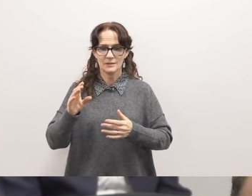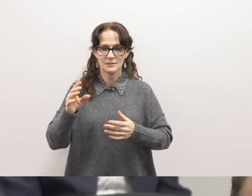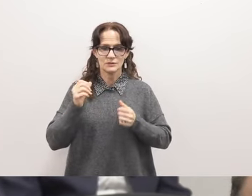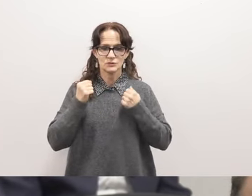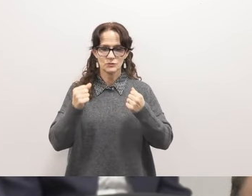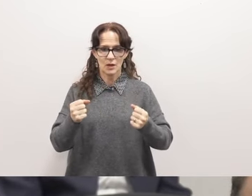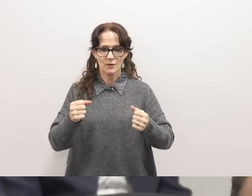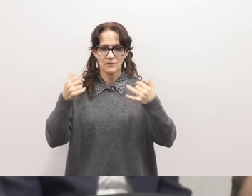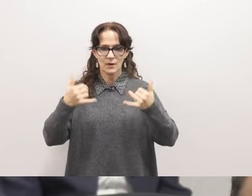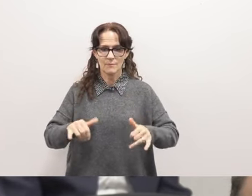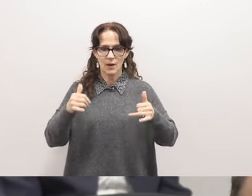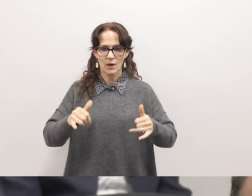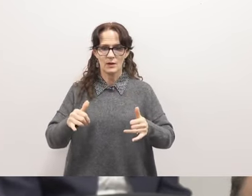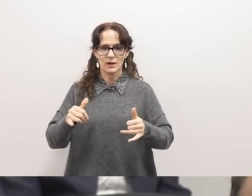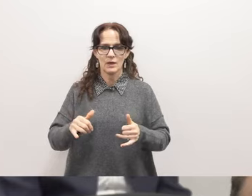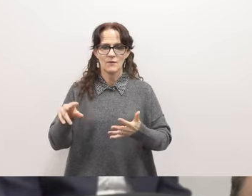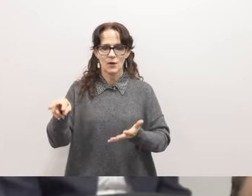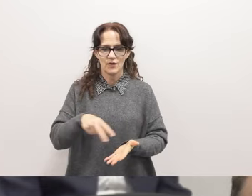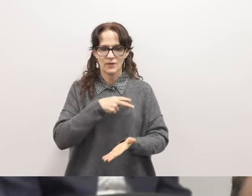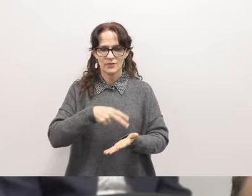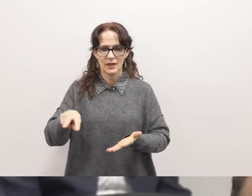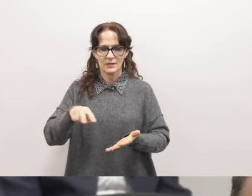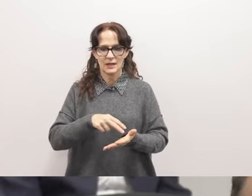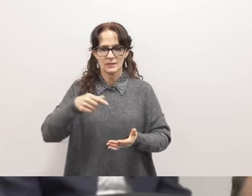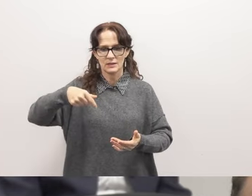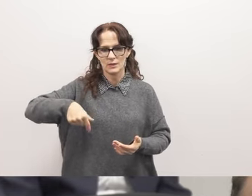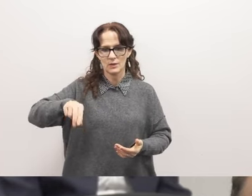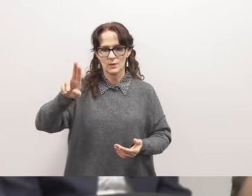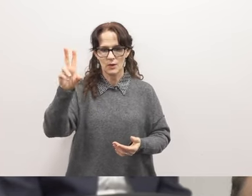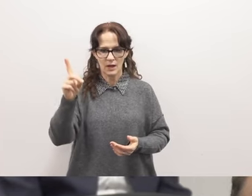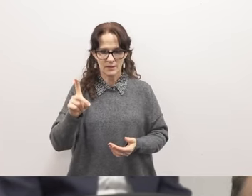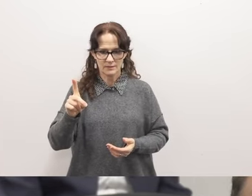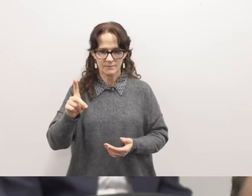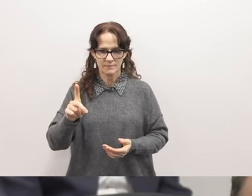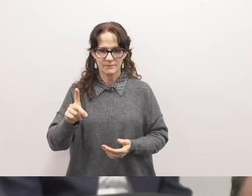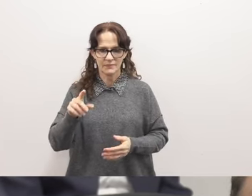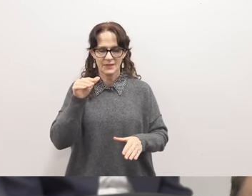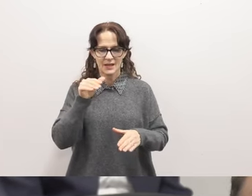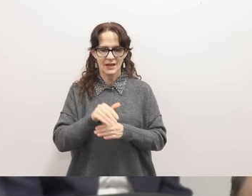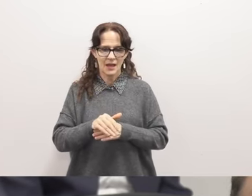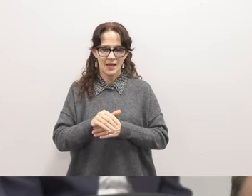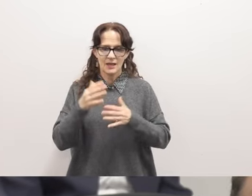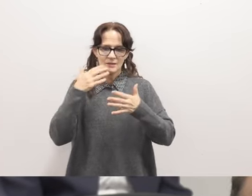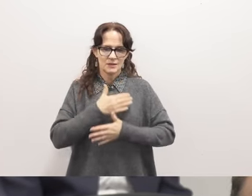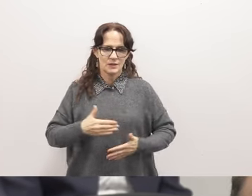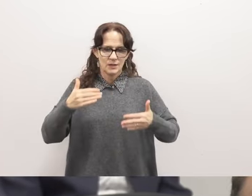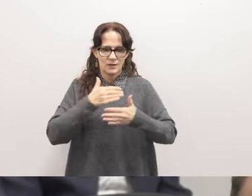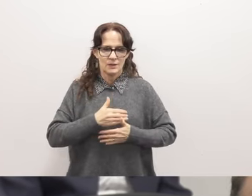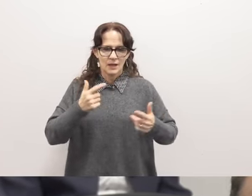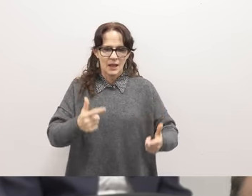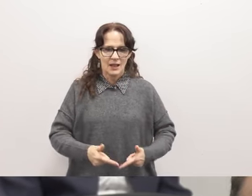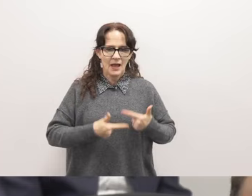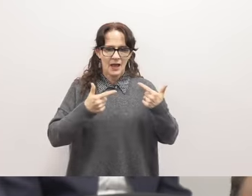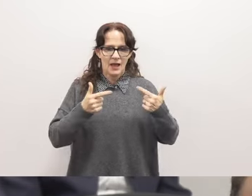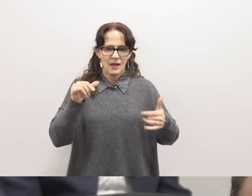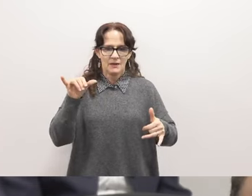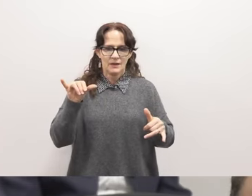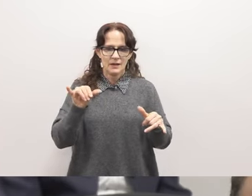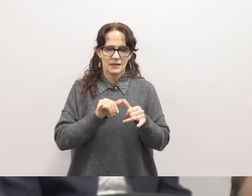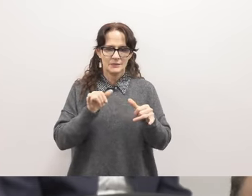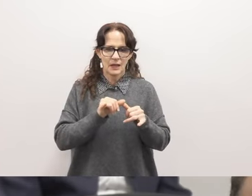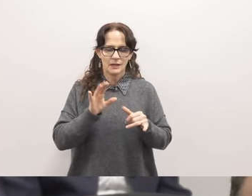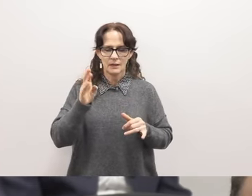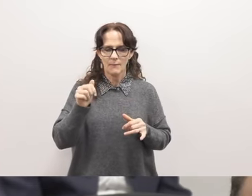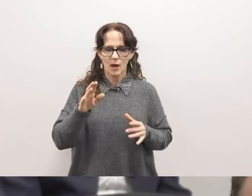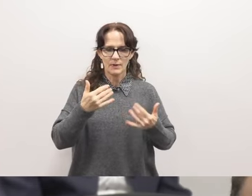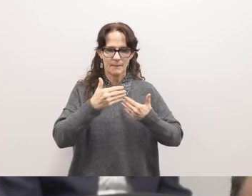into party mode for the hoko dance in the quad the the night was complete with life-size barbie boxes photo